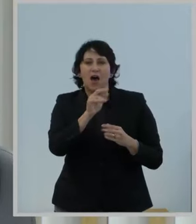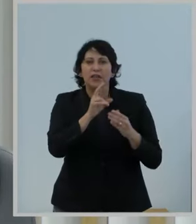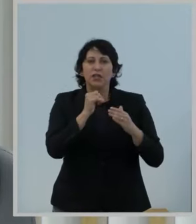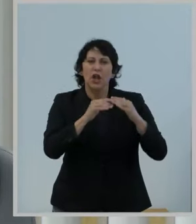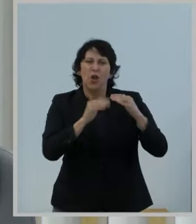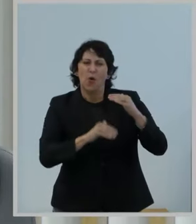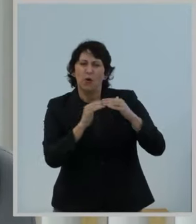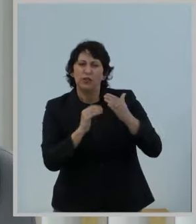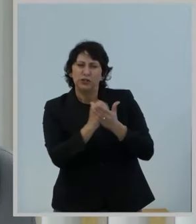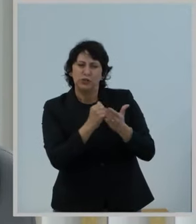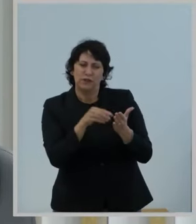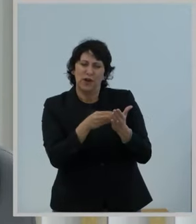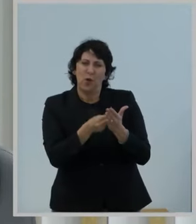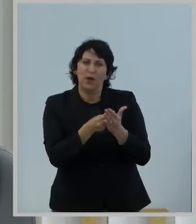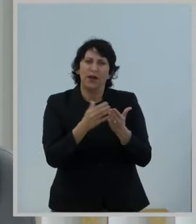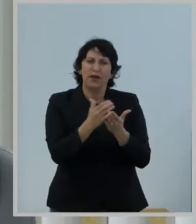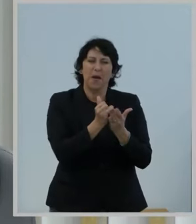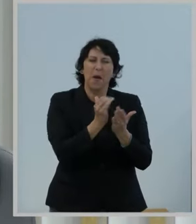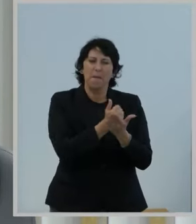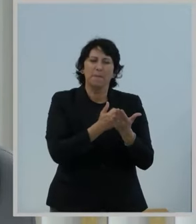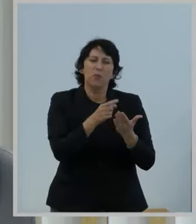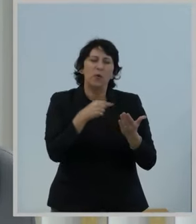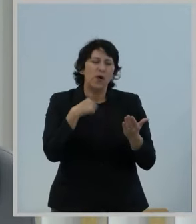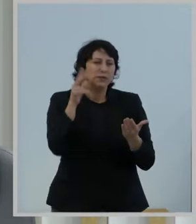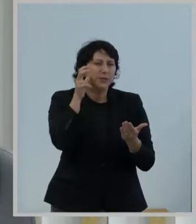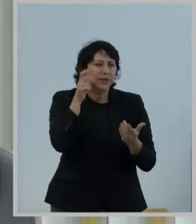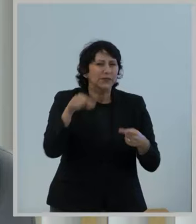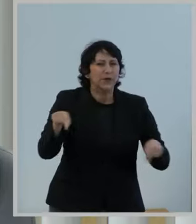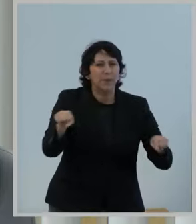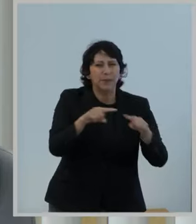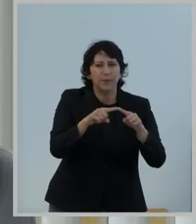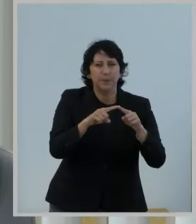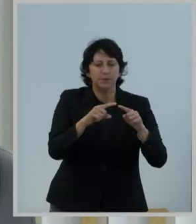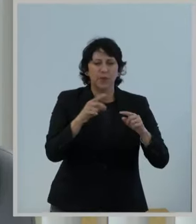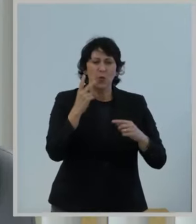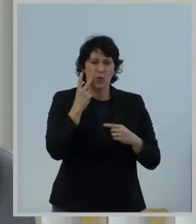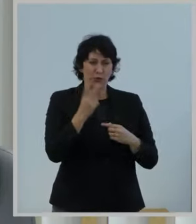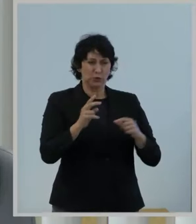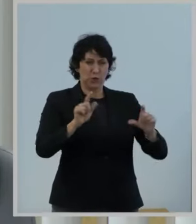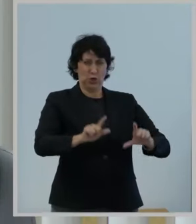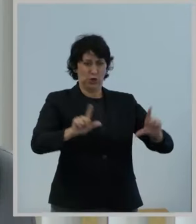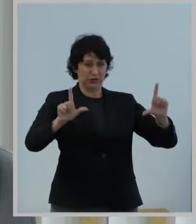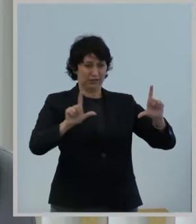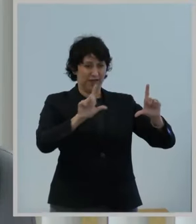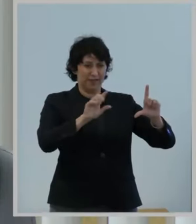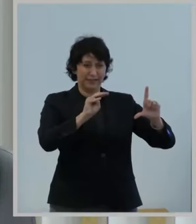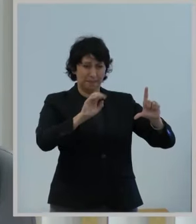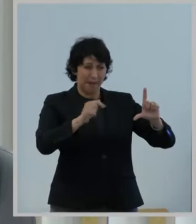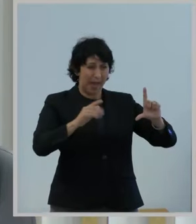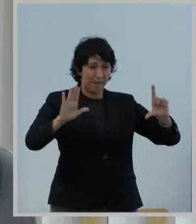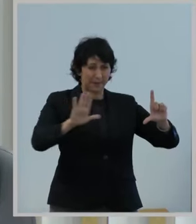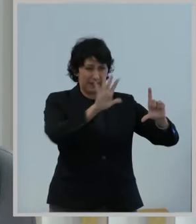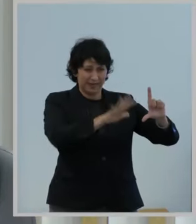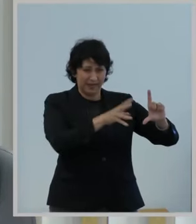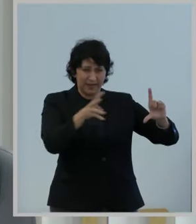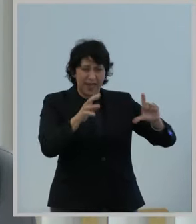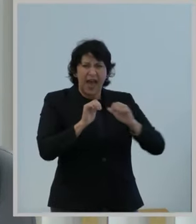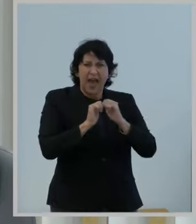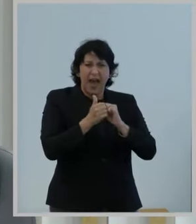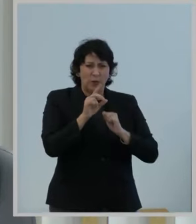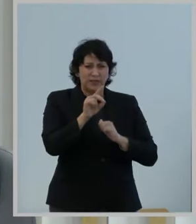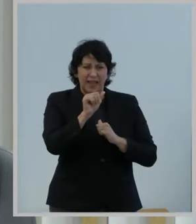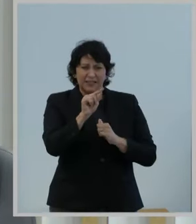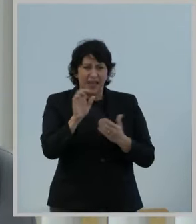pregnancy. We want to hear from you. Look at the Mapping Broadband Health in America platform and tell us how the data